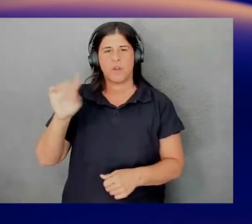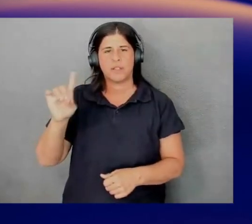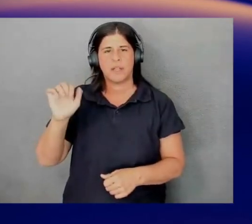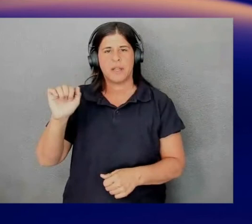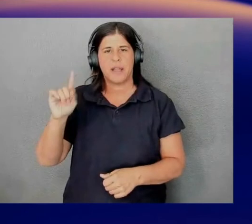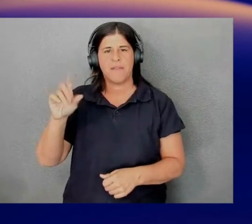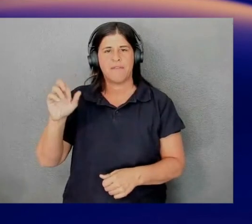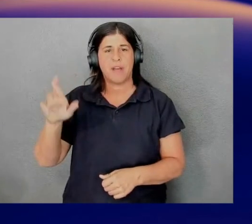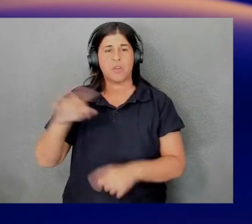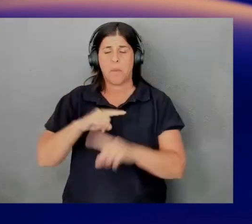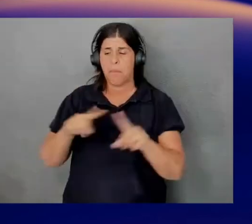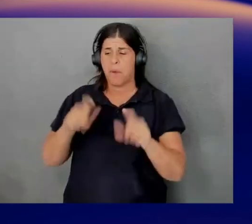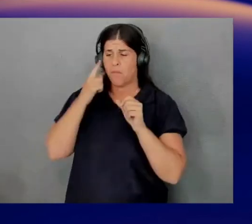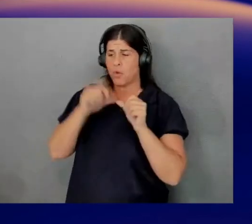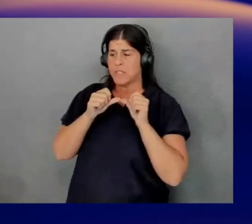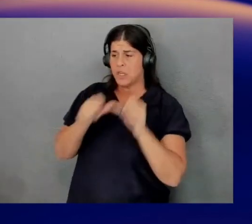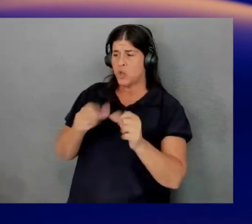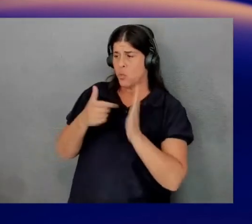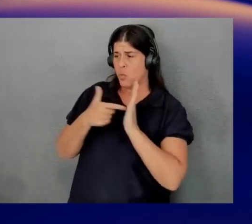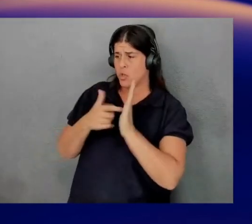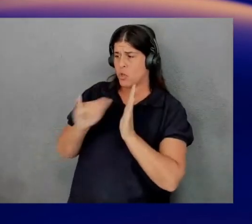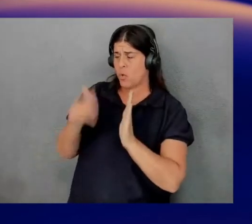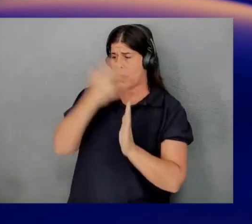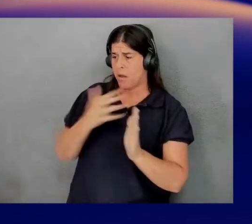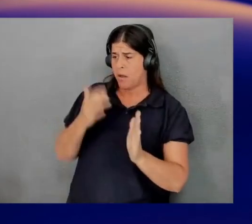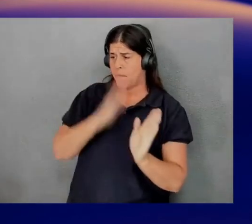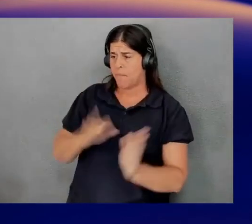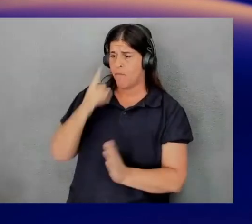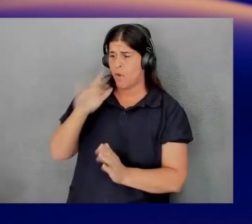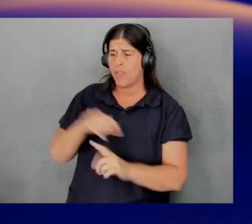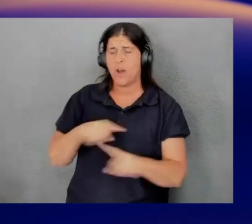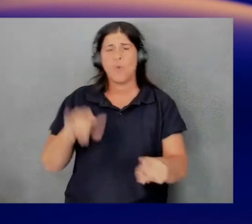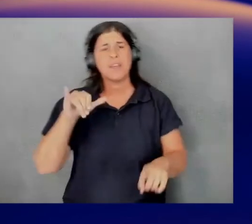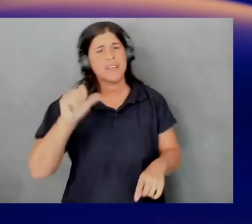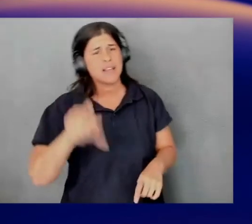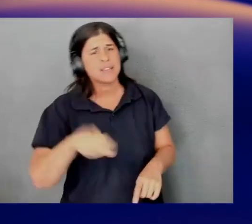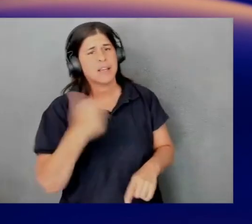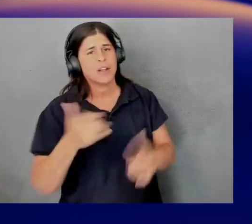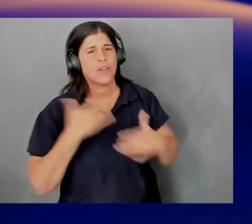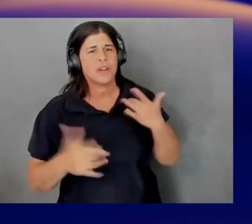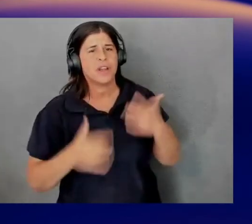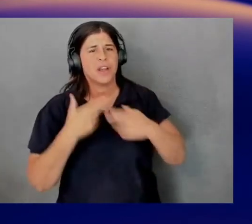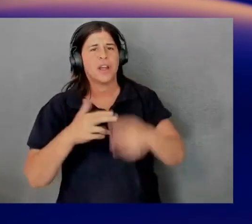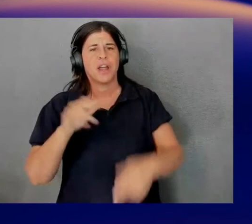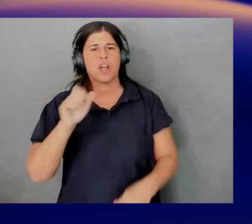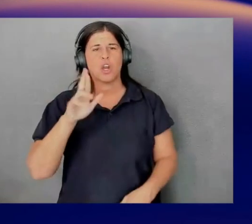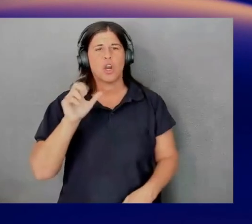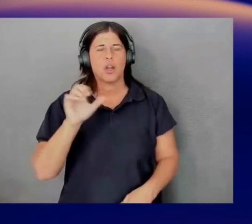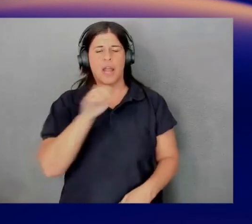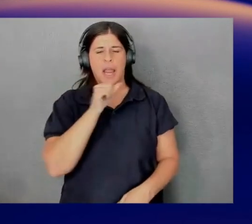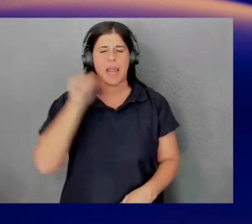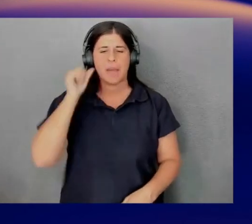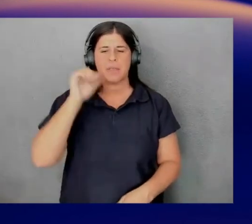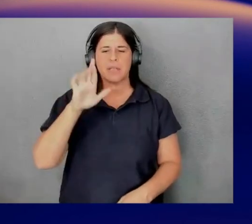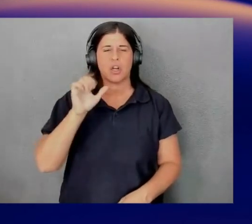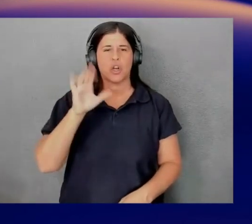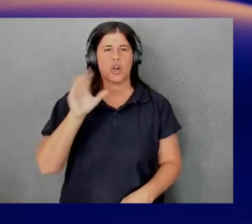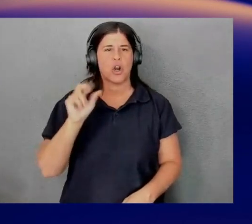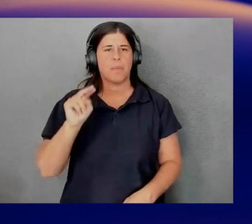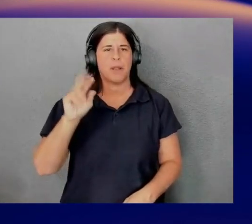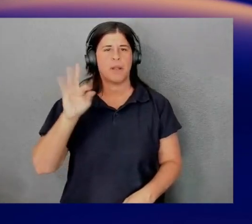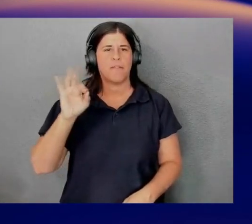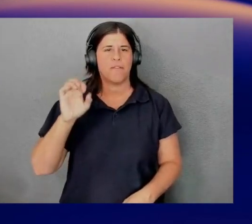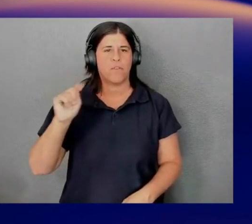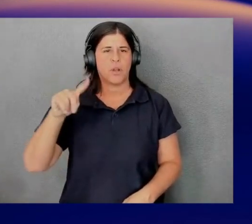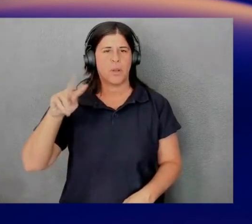show the carbon footprint? Yeah. So, also, another exciting new thing that we have is called the Amazon Carbon Footprint Tool. Okay. Where you can go and you can actually